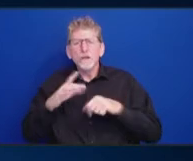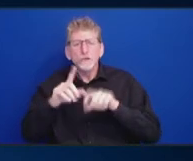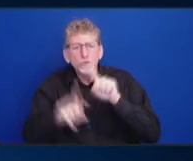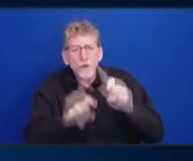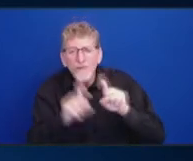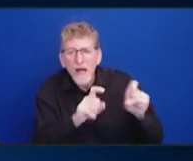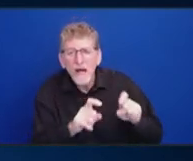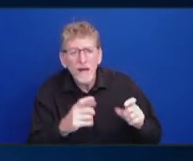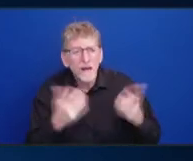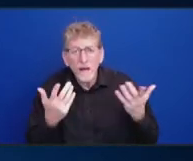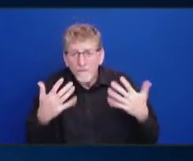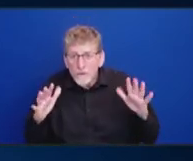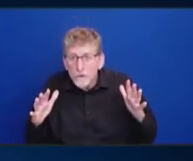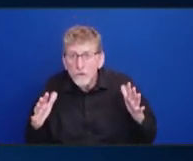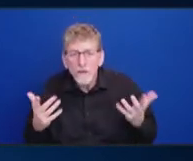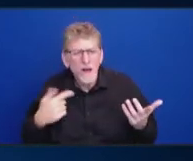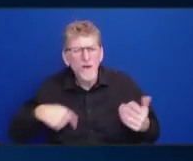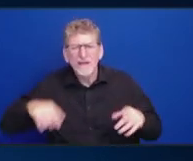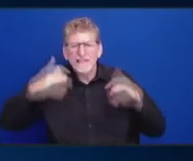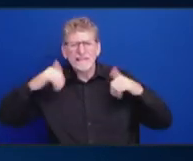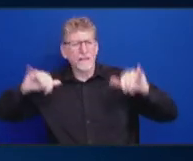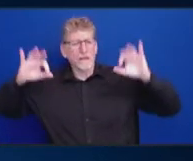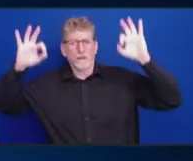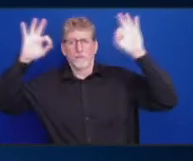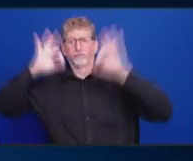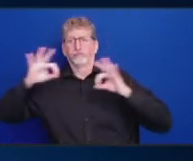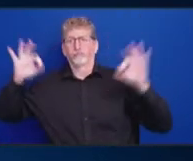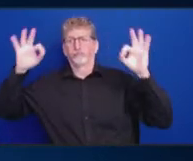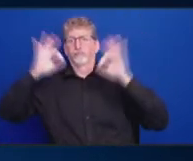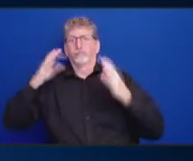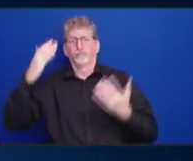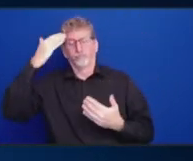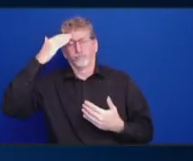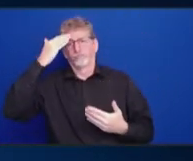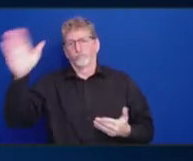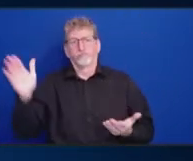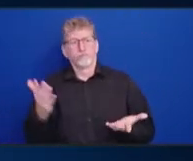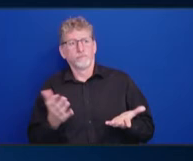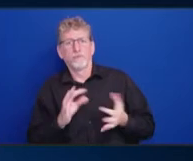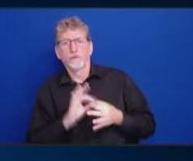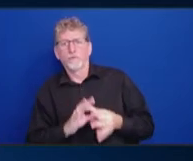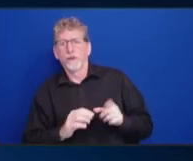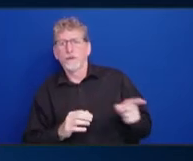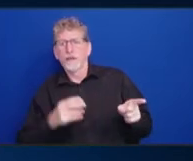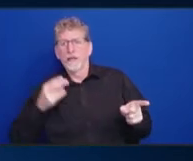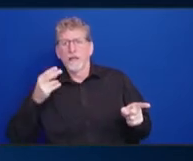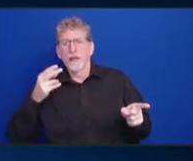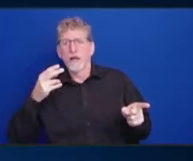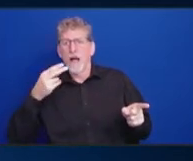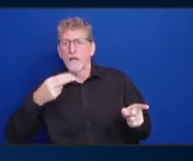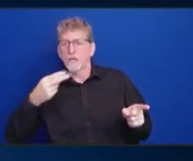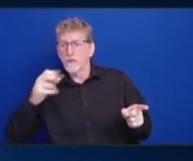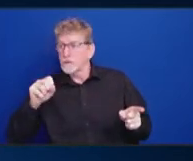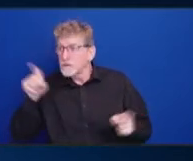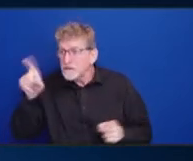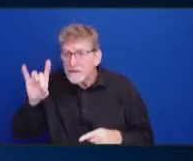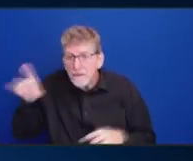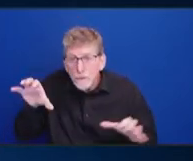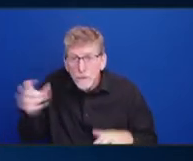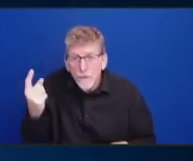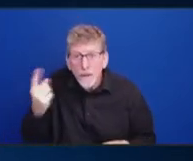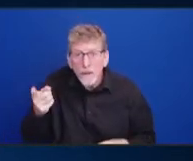if HHS has done any kind of